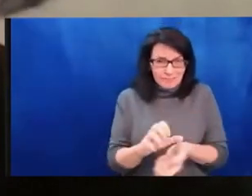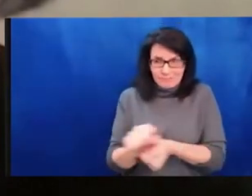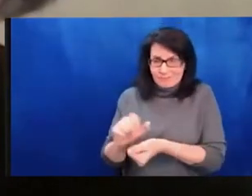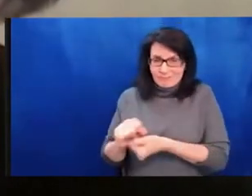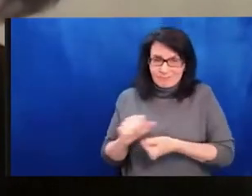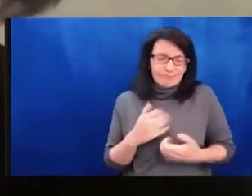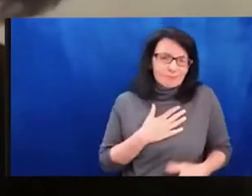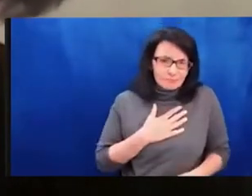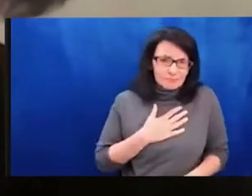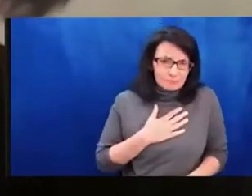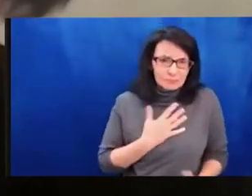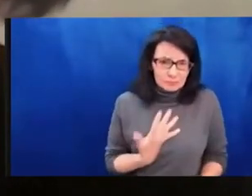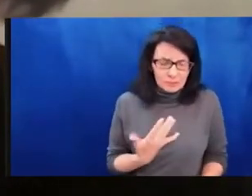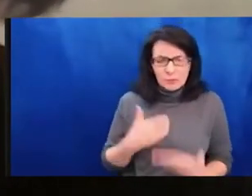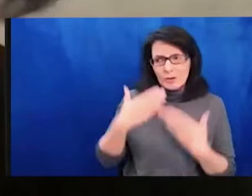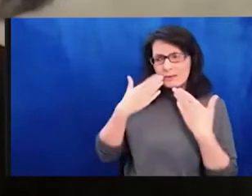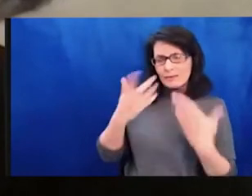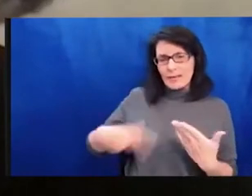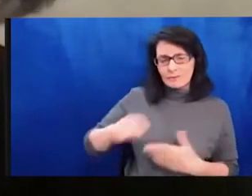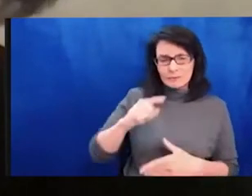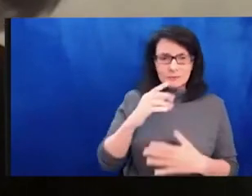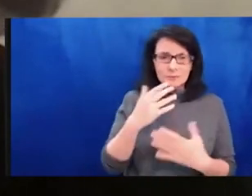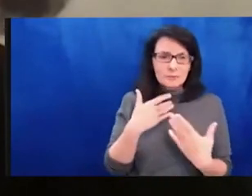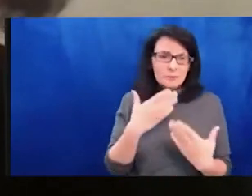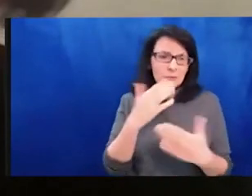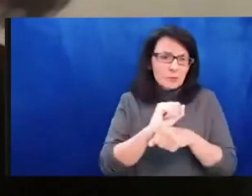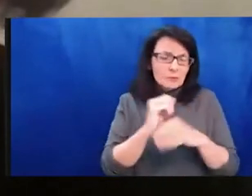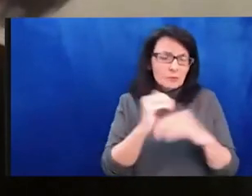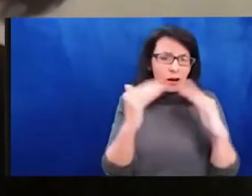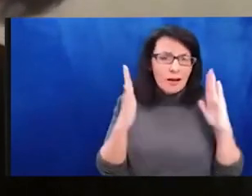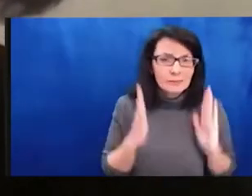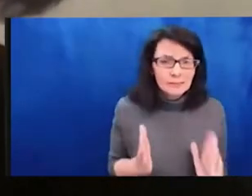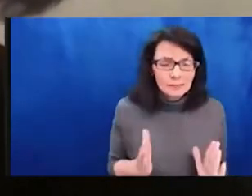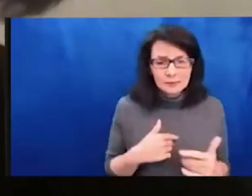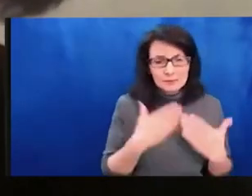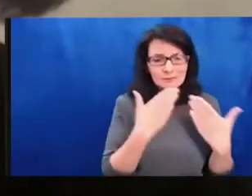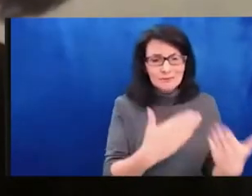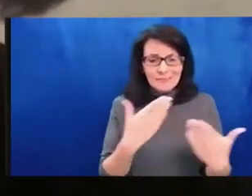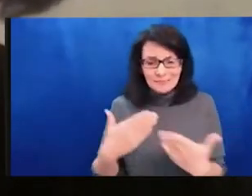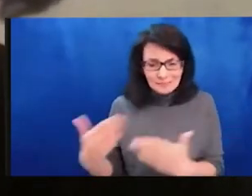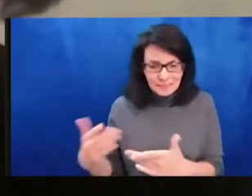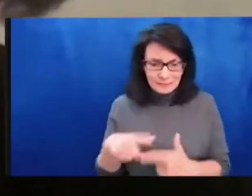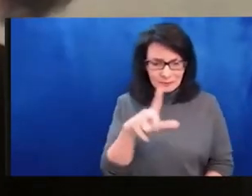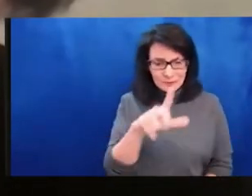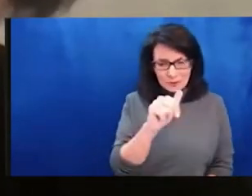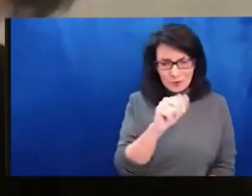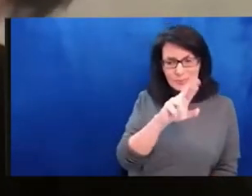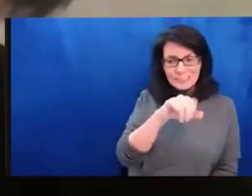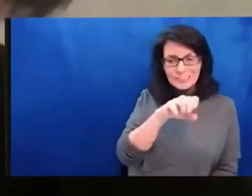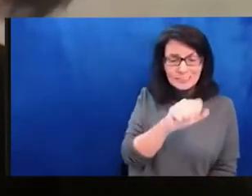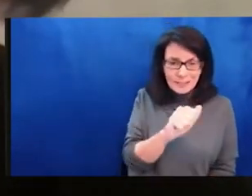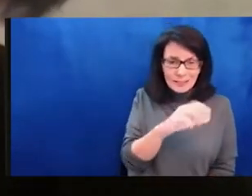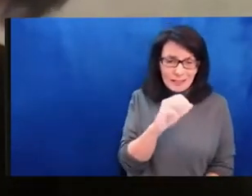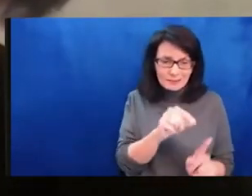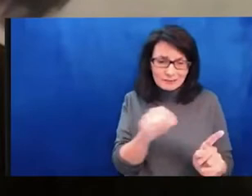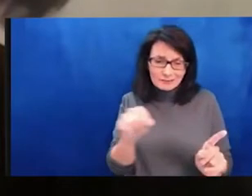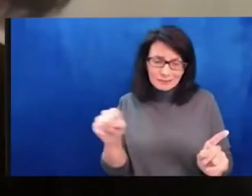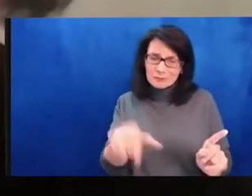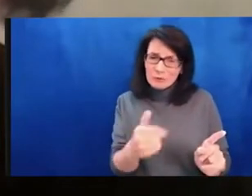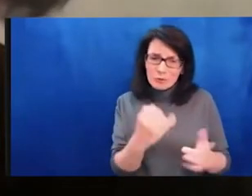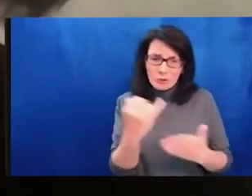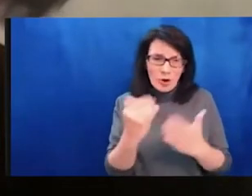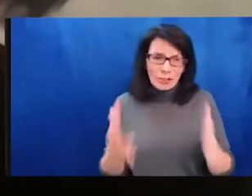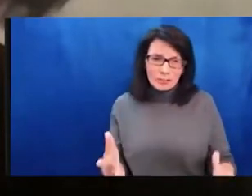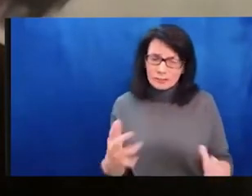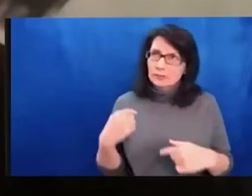in Eastern Europe, it has been deeply disheartening to witness this loss of human life, not to mention the destruction of art, culture,